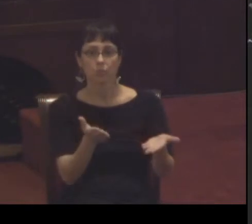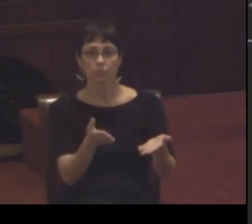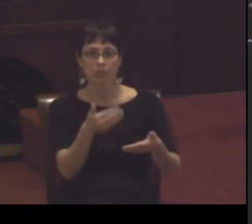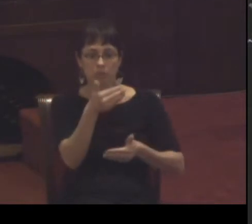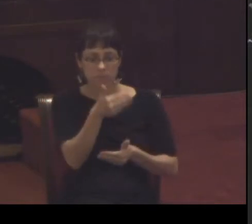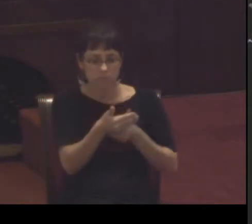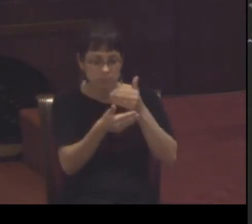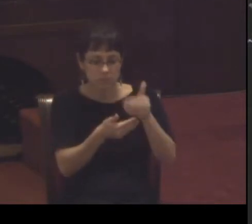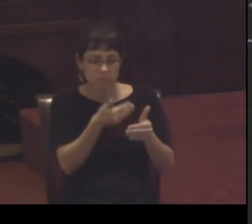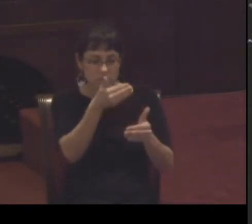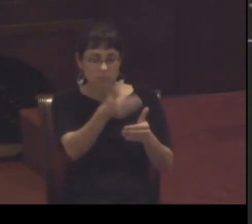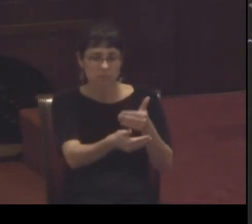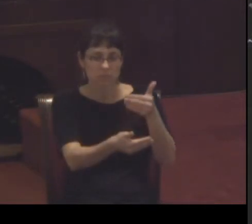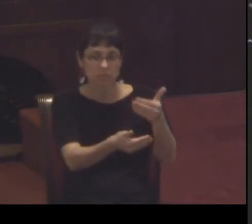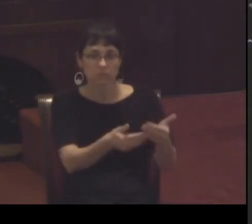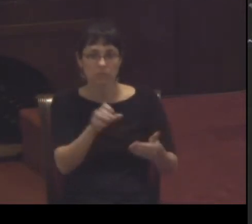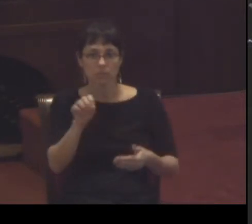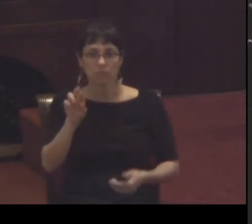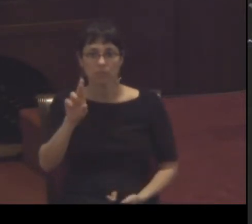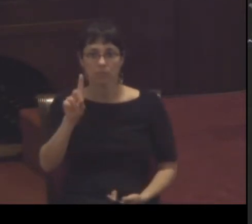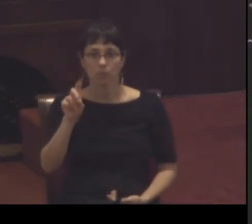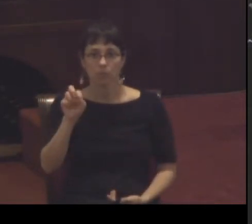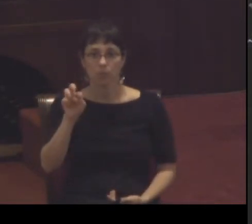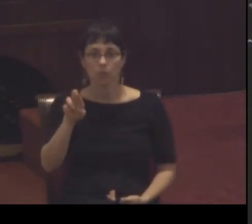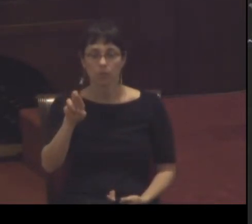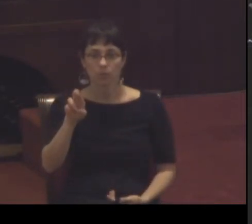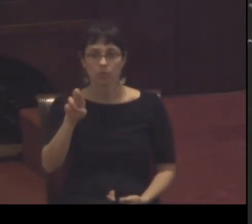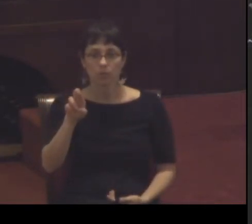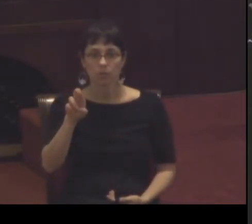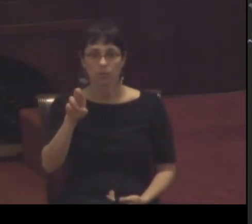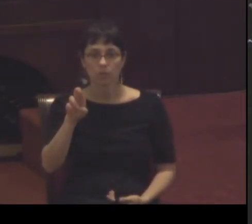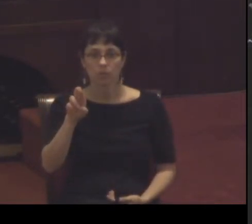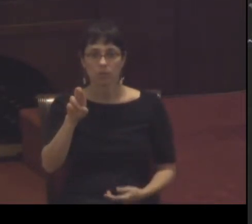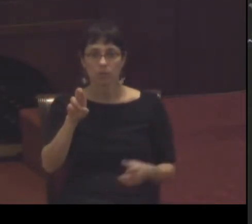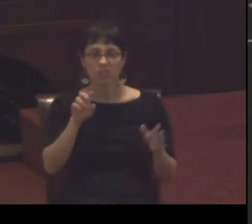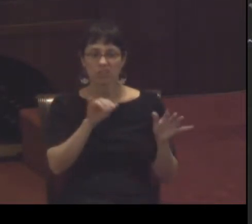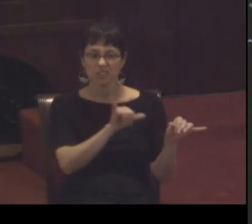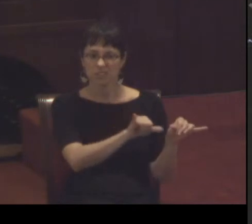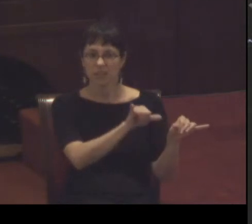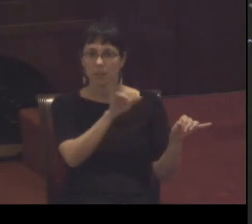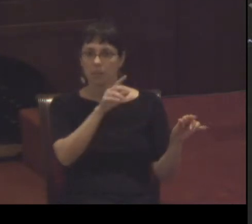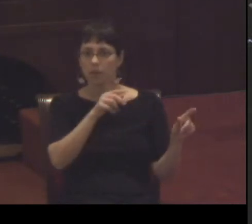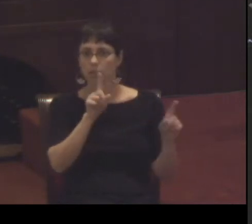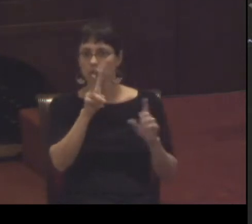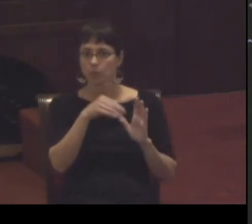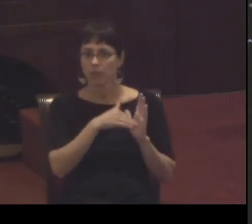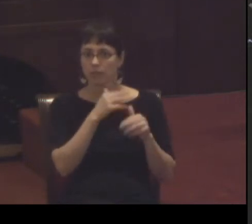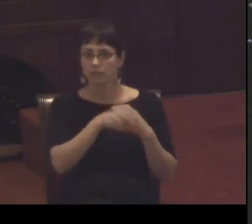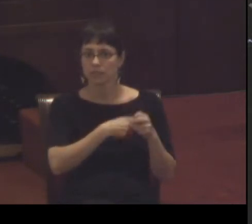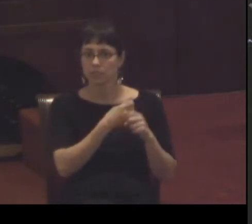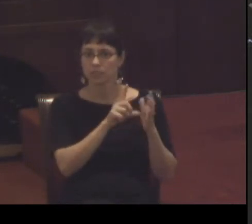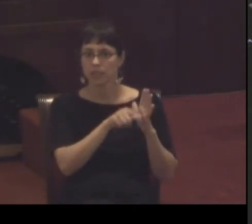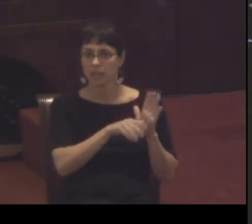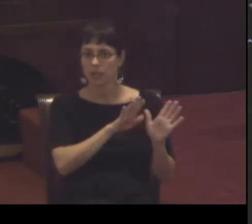the story of Jesus is the story of God showing up to deal with our tohu vavohu